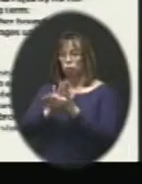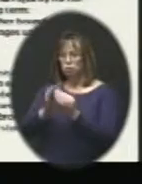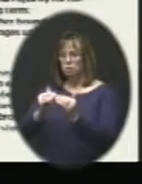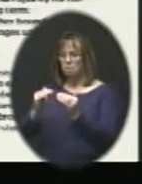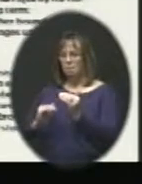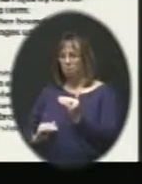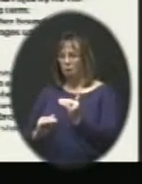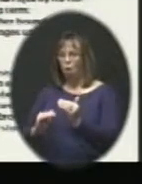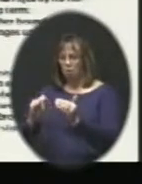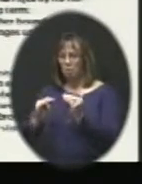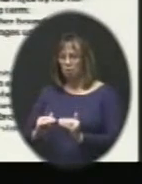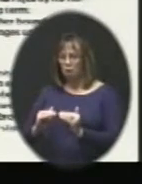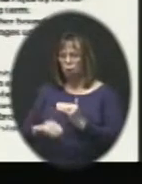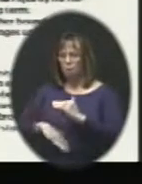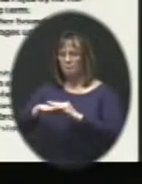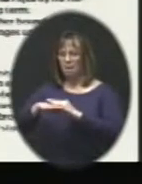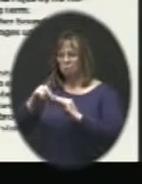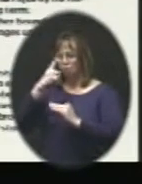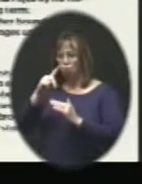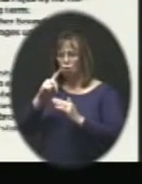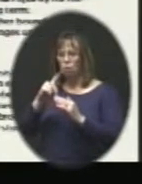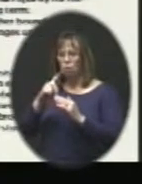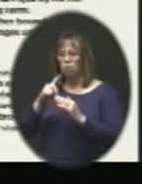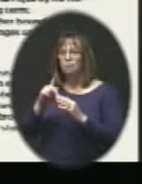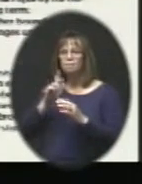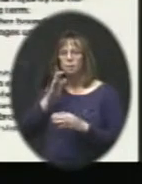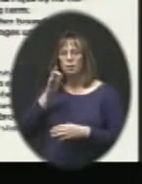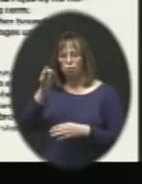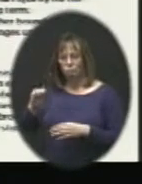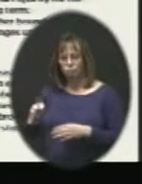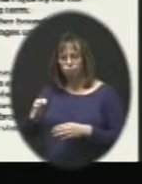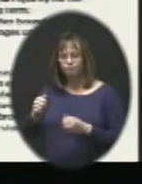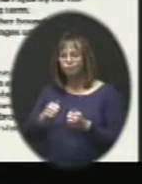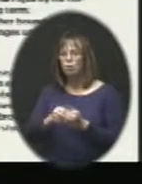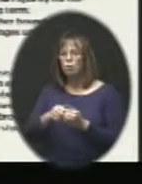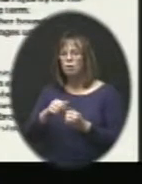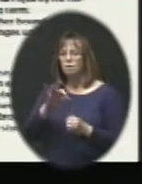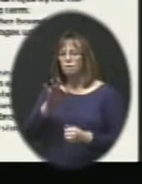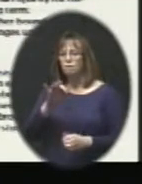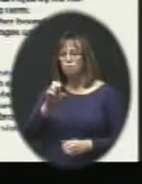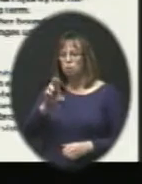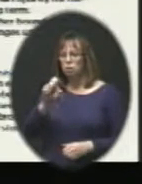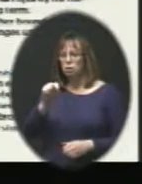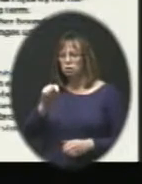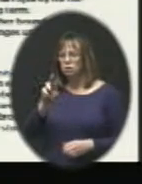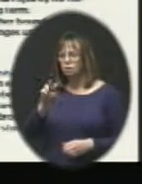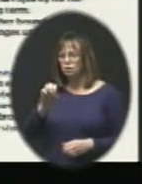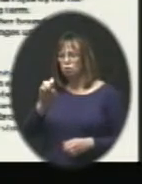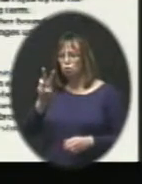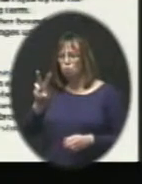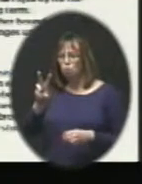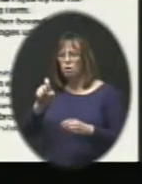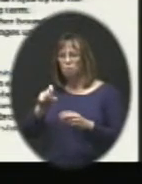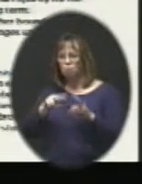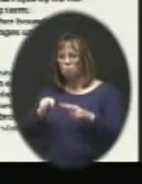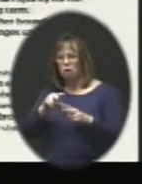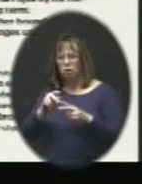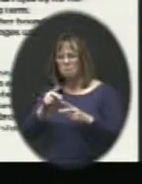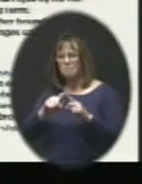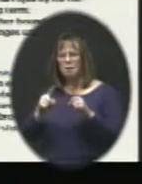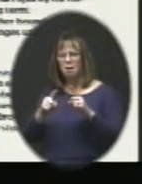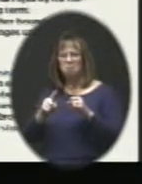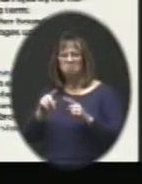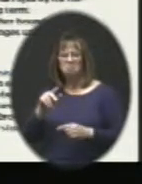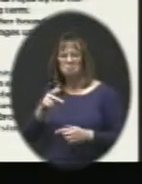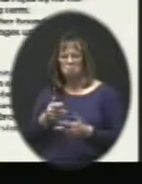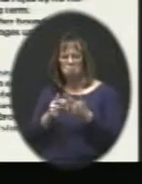capacity for the significant long term. Again, with Forest View being the one we're going to have to watch a little bit. But likely for three of those